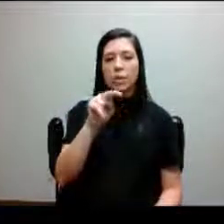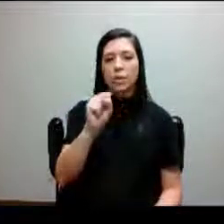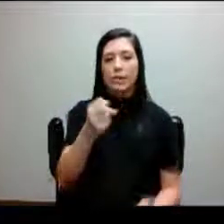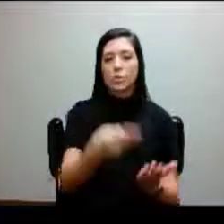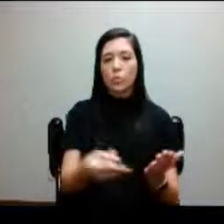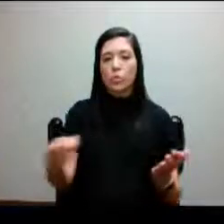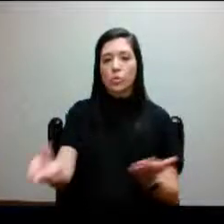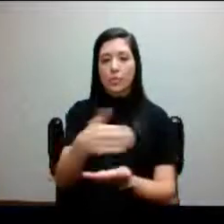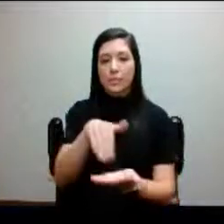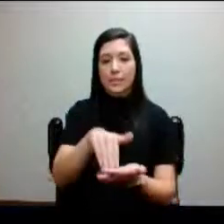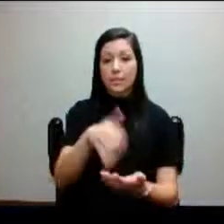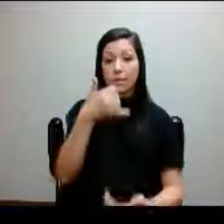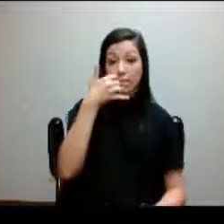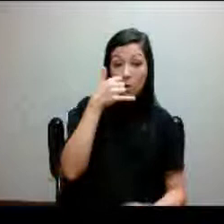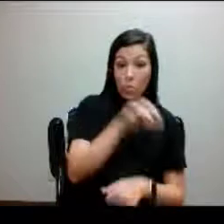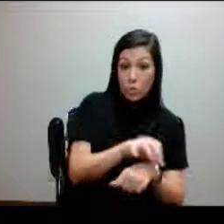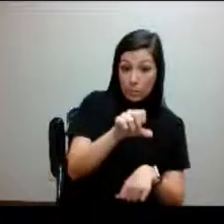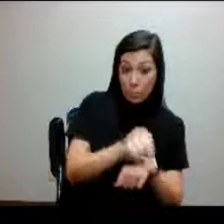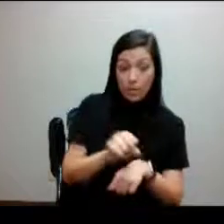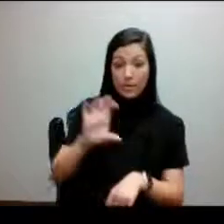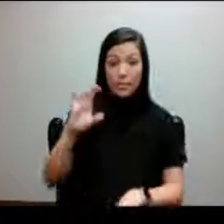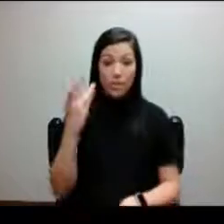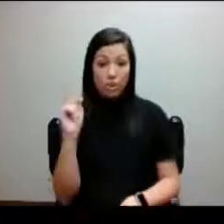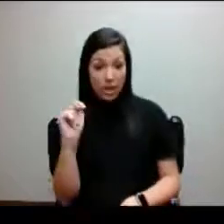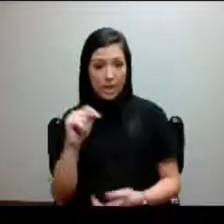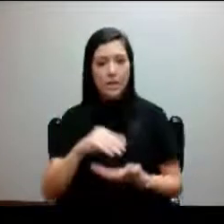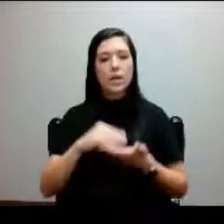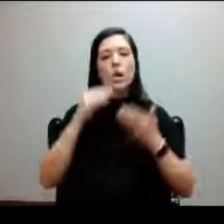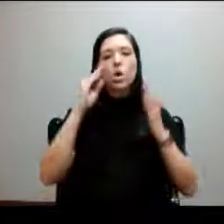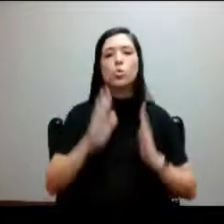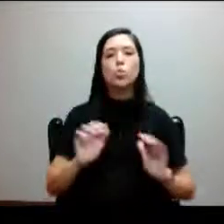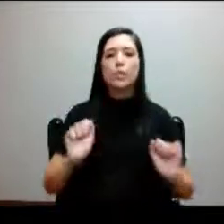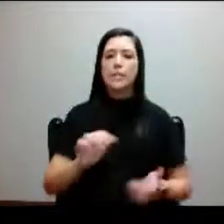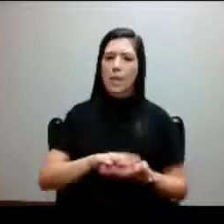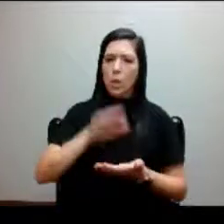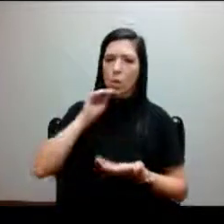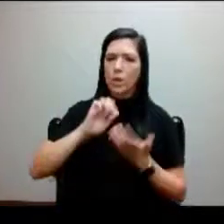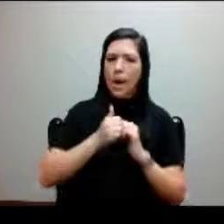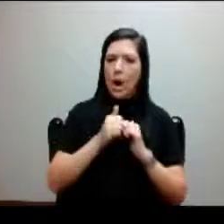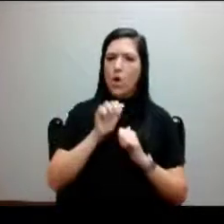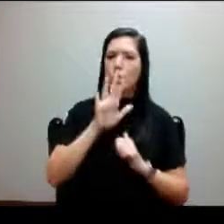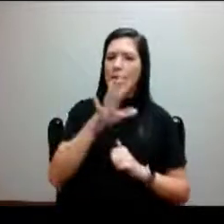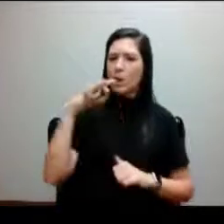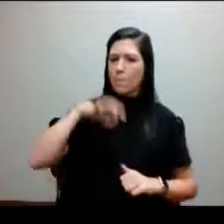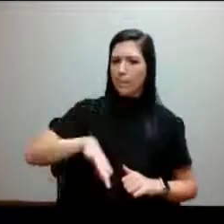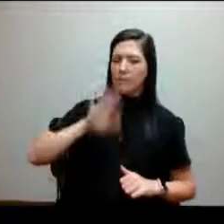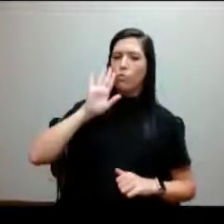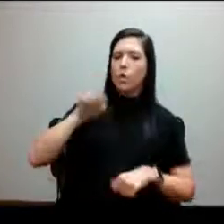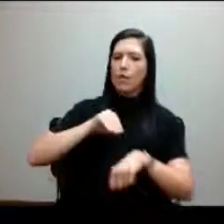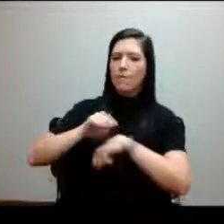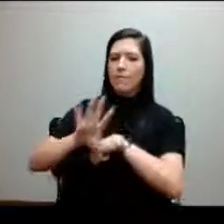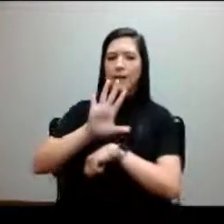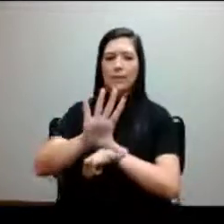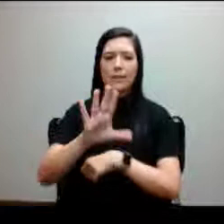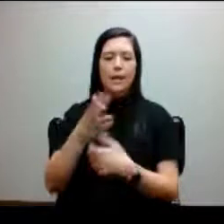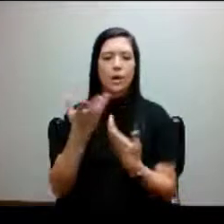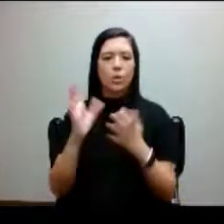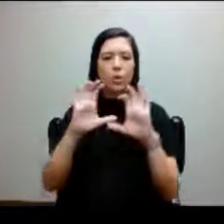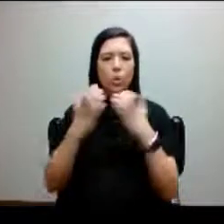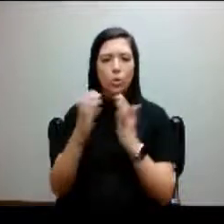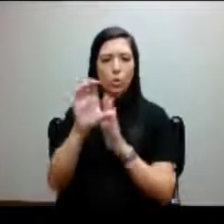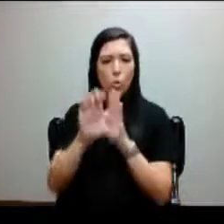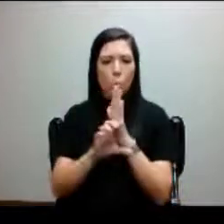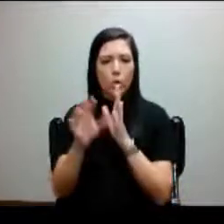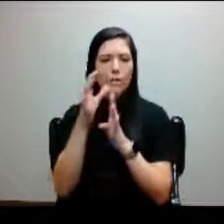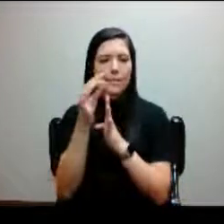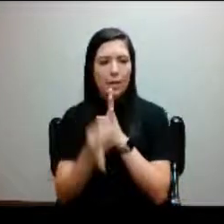appointment and chat, students can still learn how their benefits affect their course selection and degree planning. Vet-to-Vet counseling